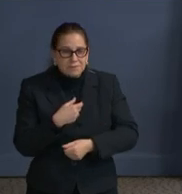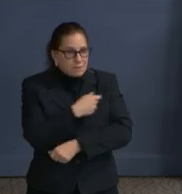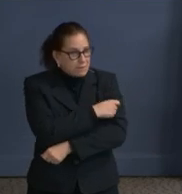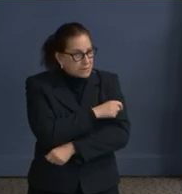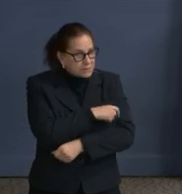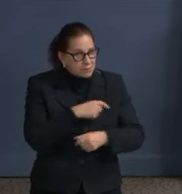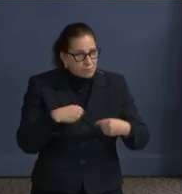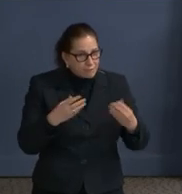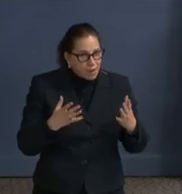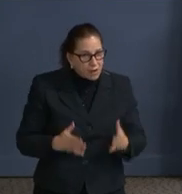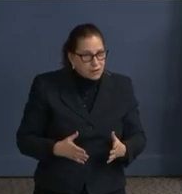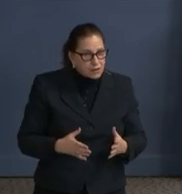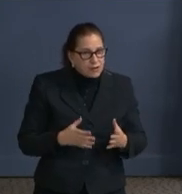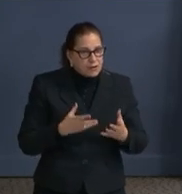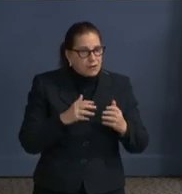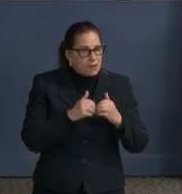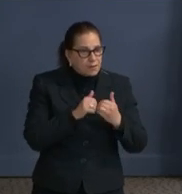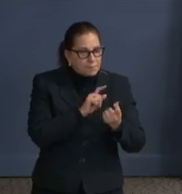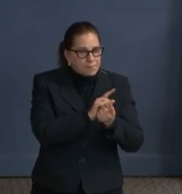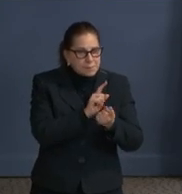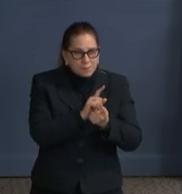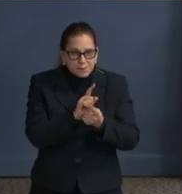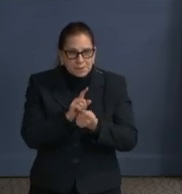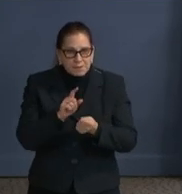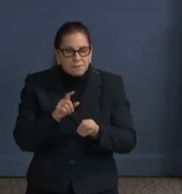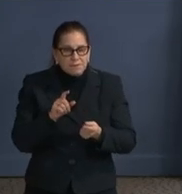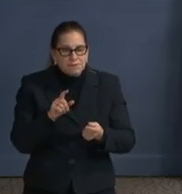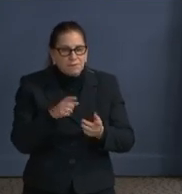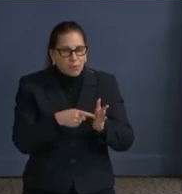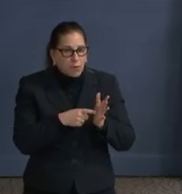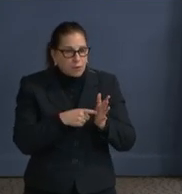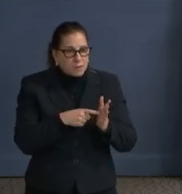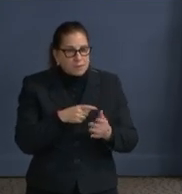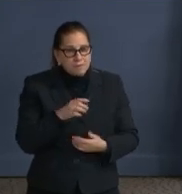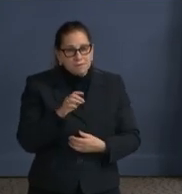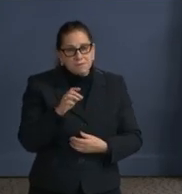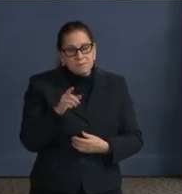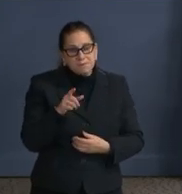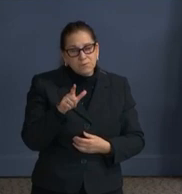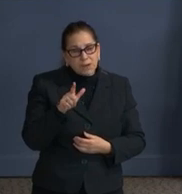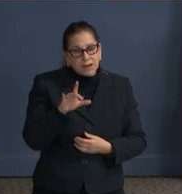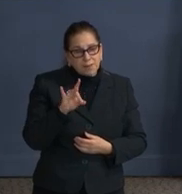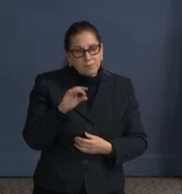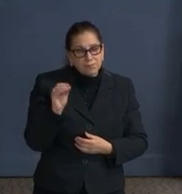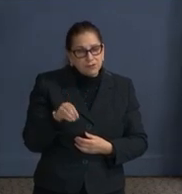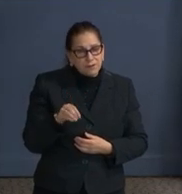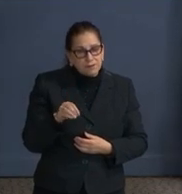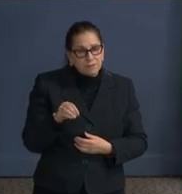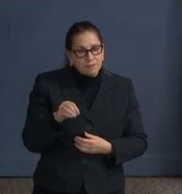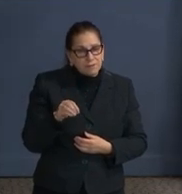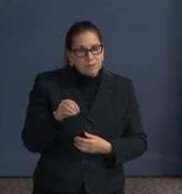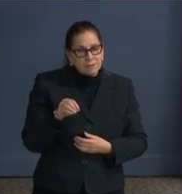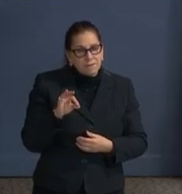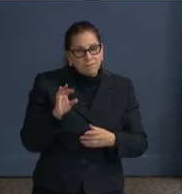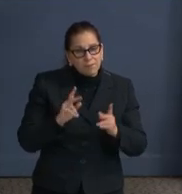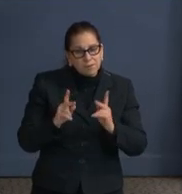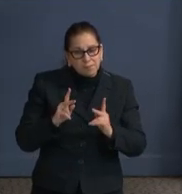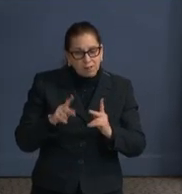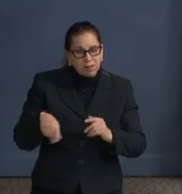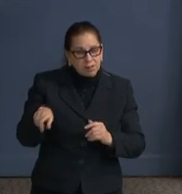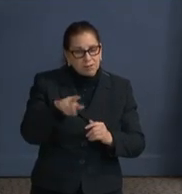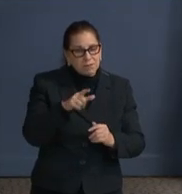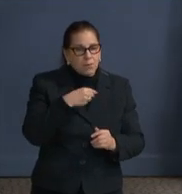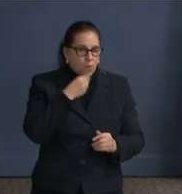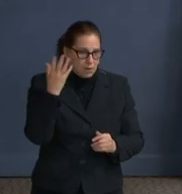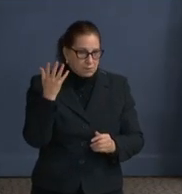at this point, I know that 28% of the doses have gone to individuals who are white, non-Hispanic, 15% have